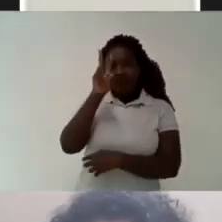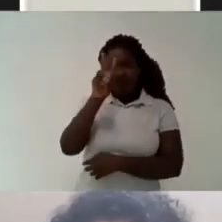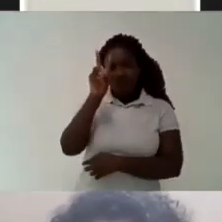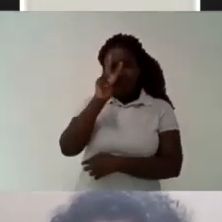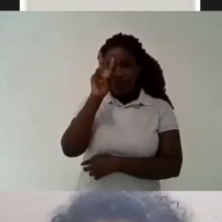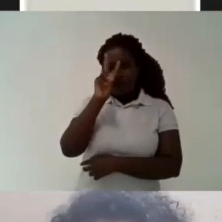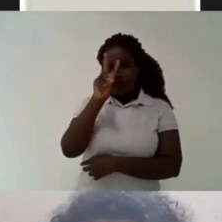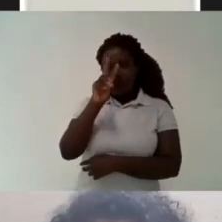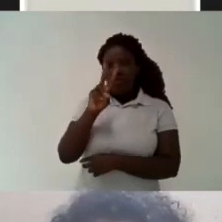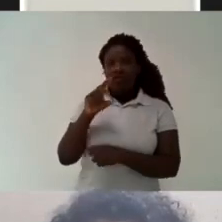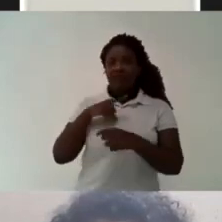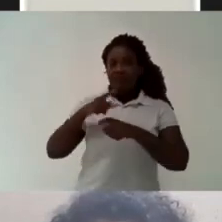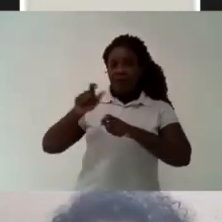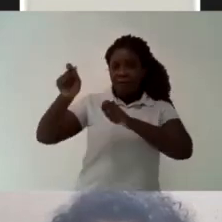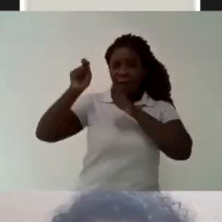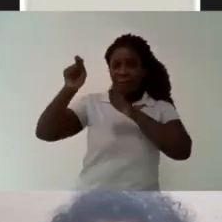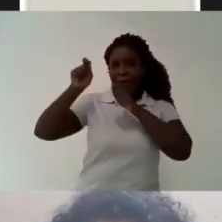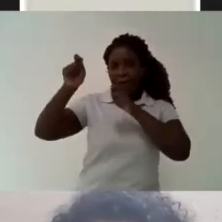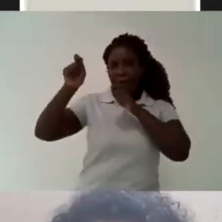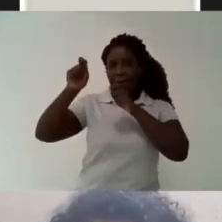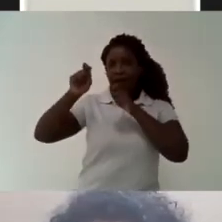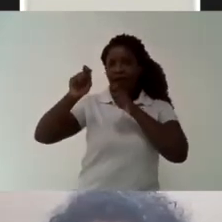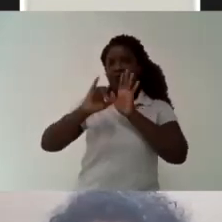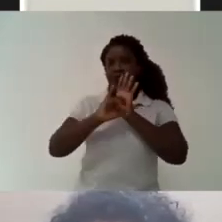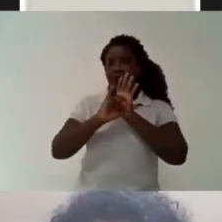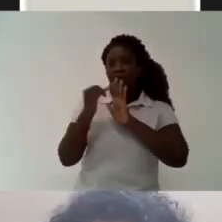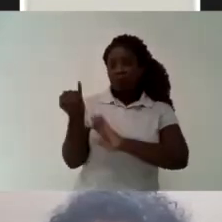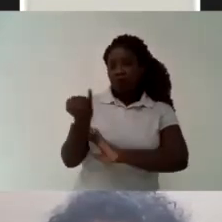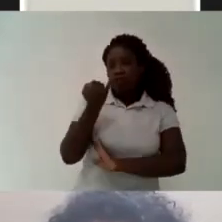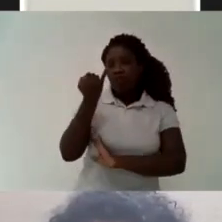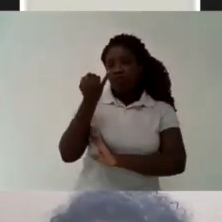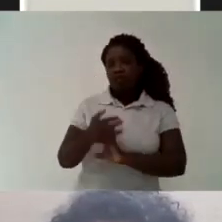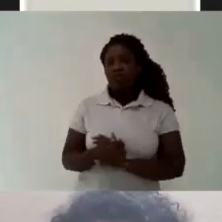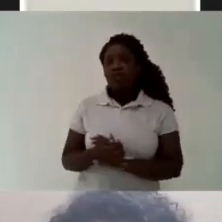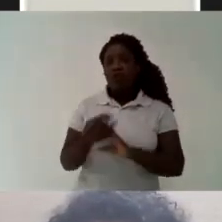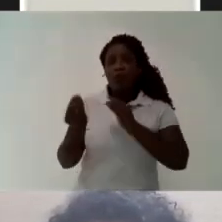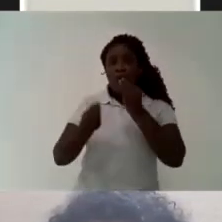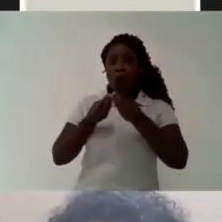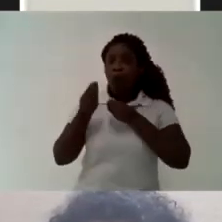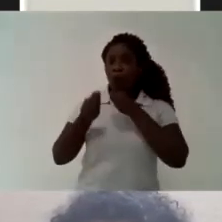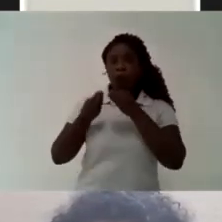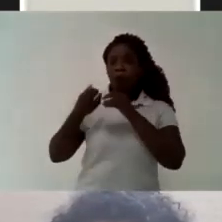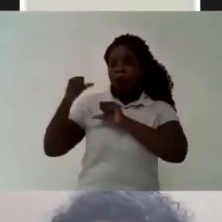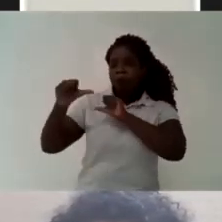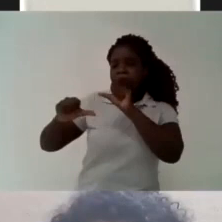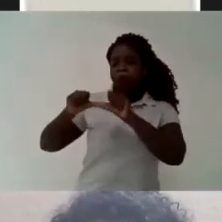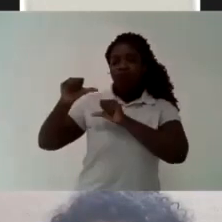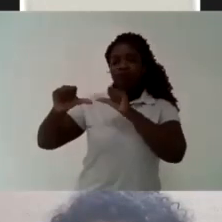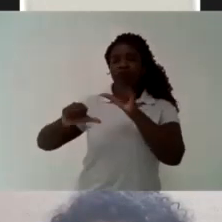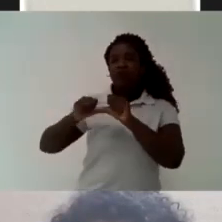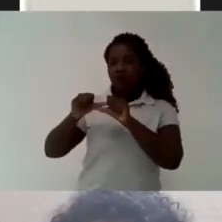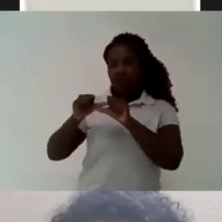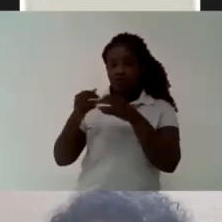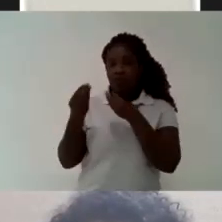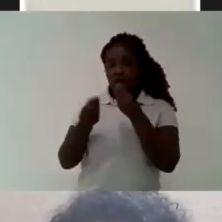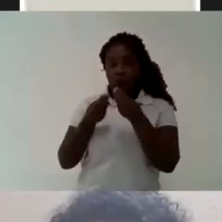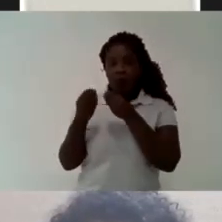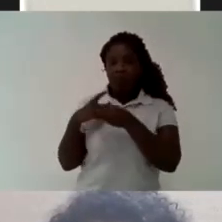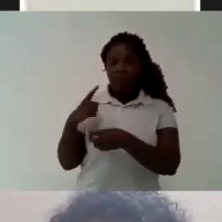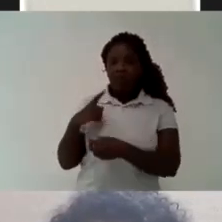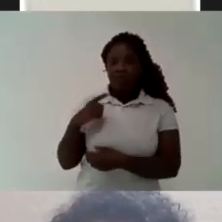in Brazil And this is the main institution of the student movement in Brazil